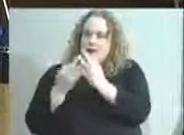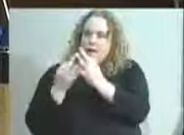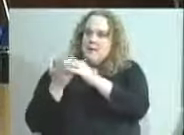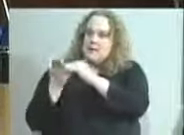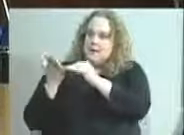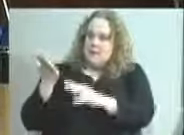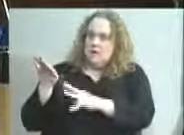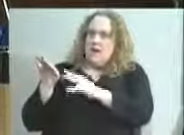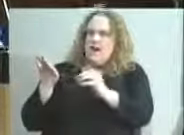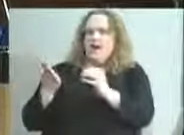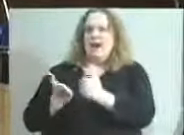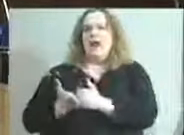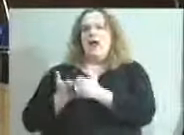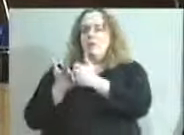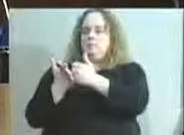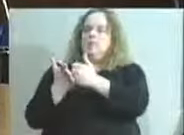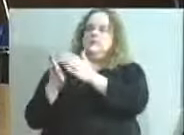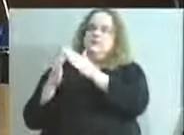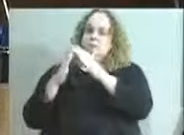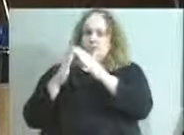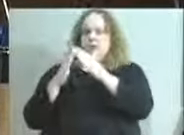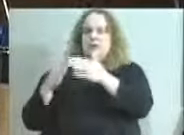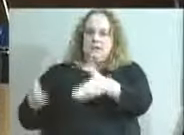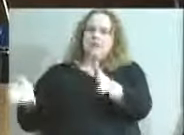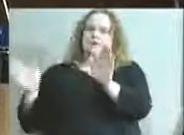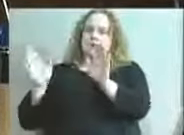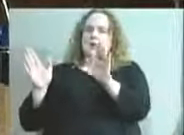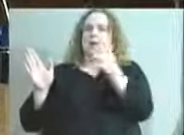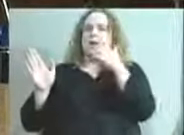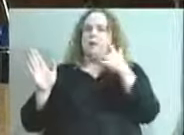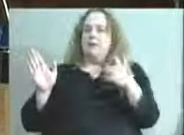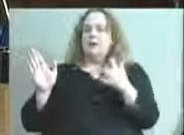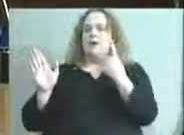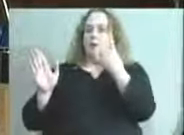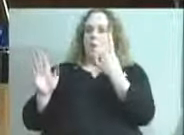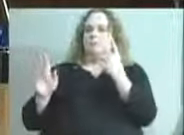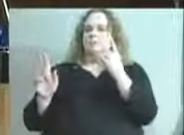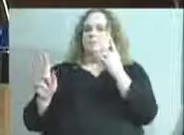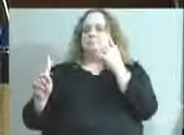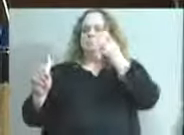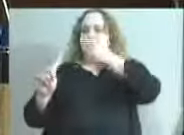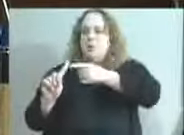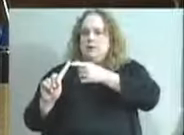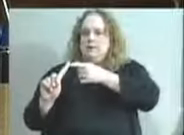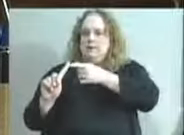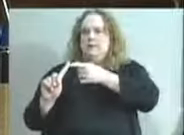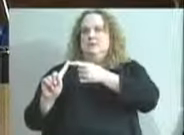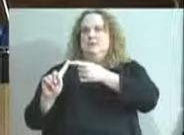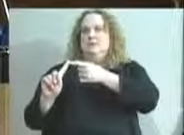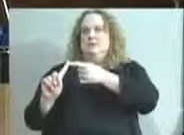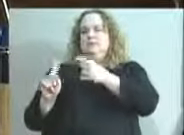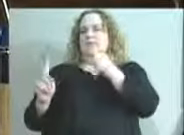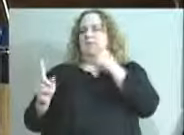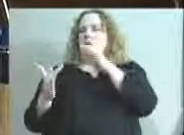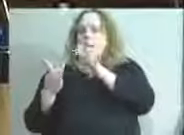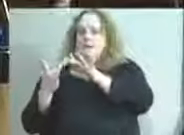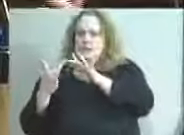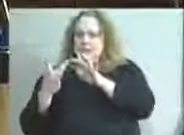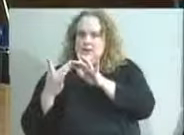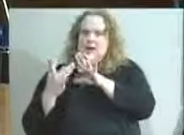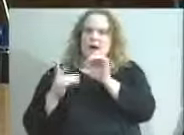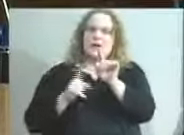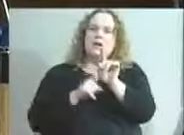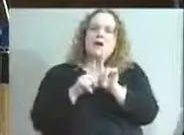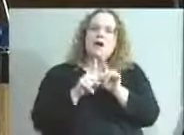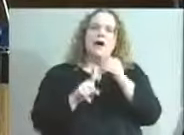also helps the community at large. It's kind of a one point, single portal of contact, one stop shop, if you will. And we also have